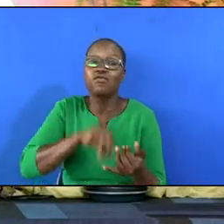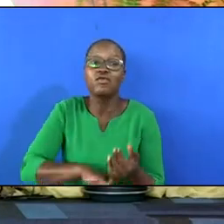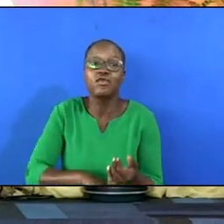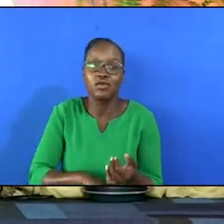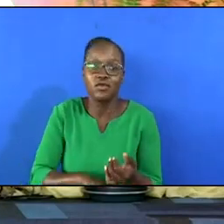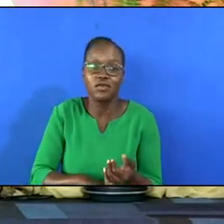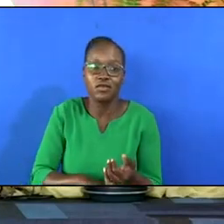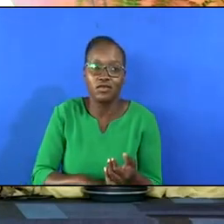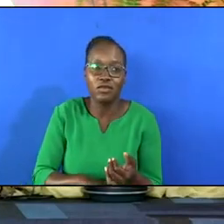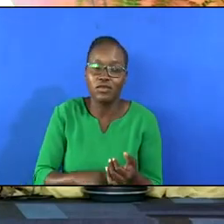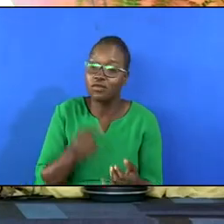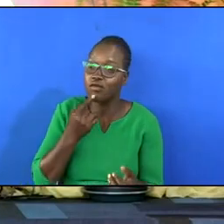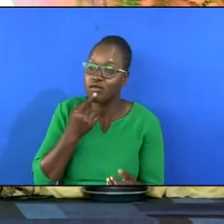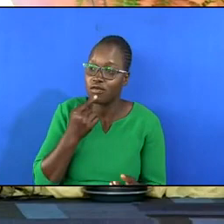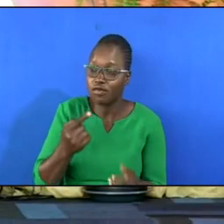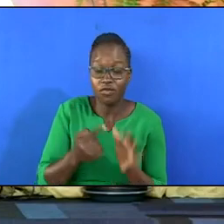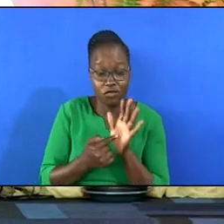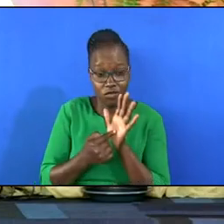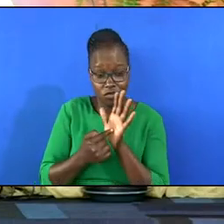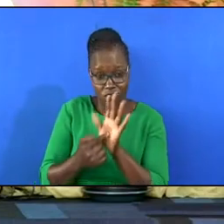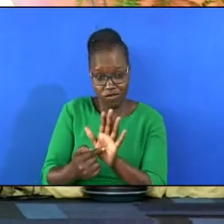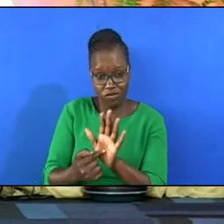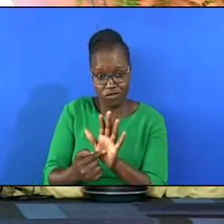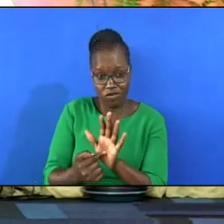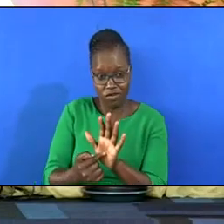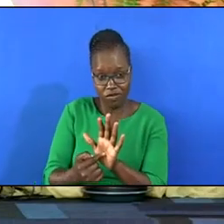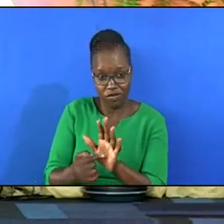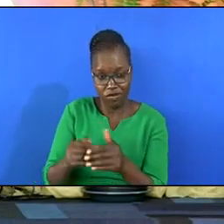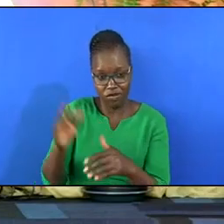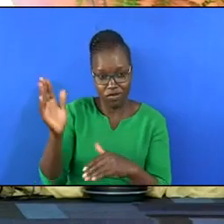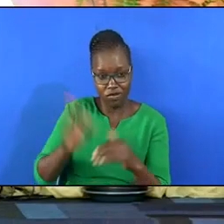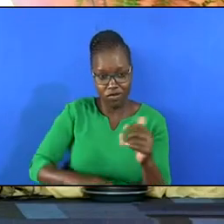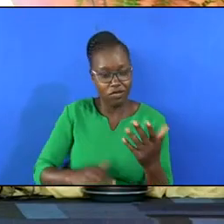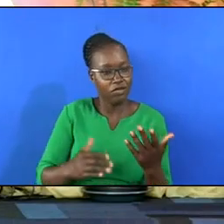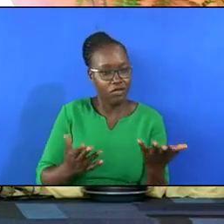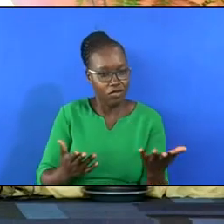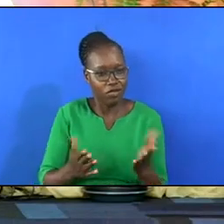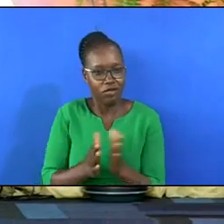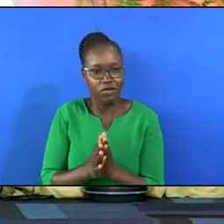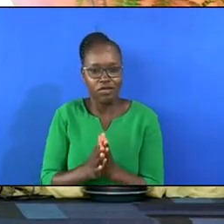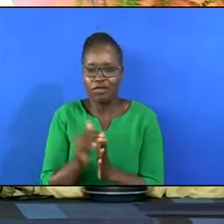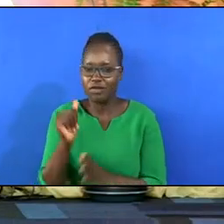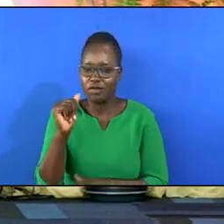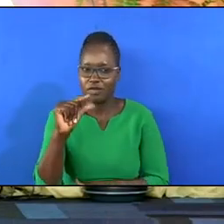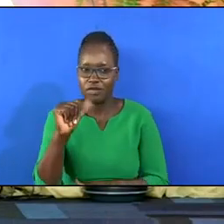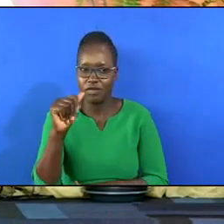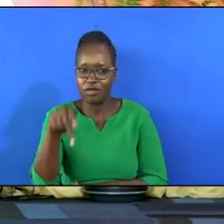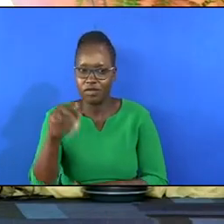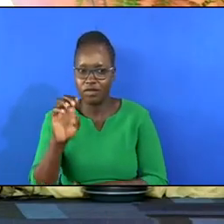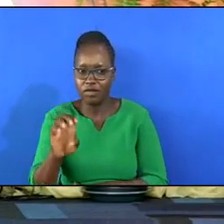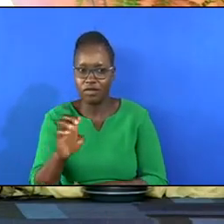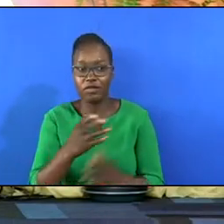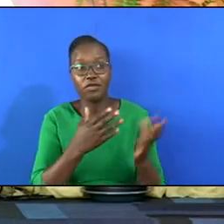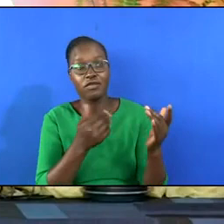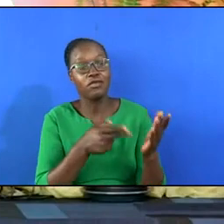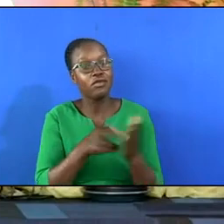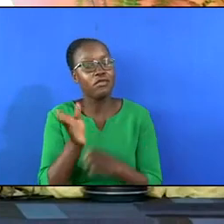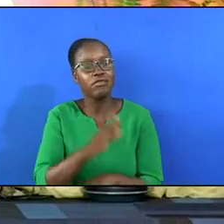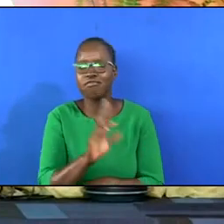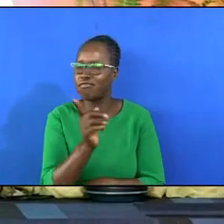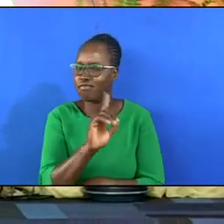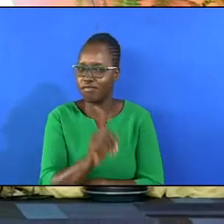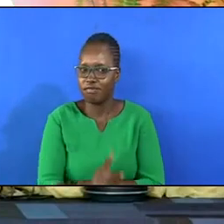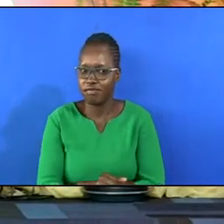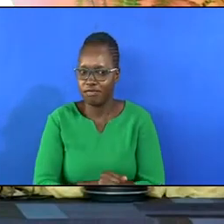is commanded to show it is called agape and agape does not expect a payback